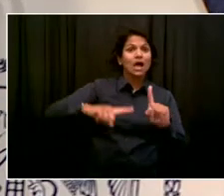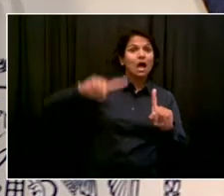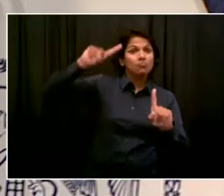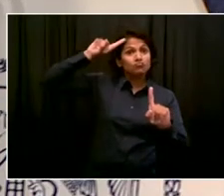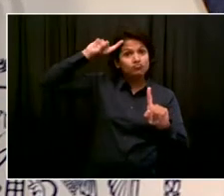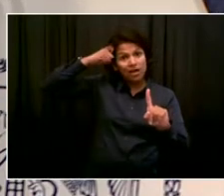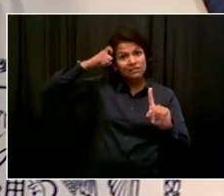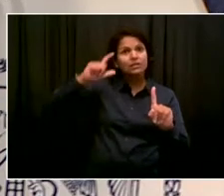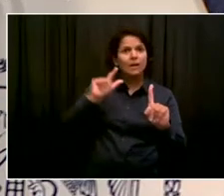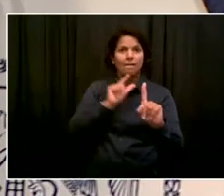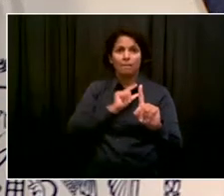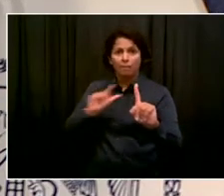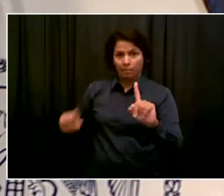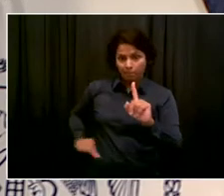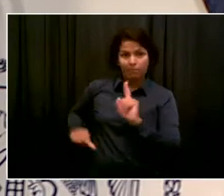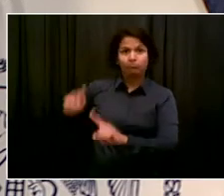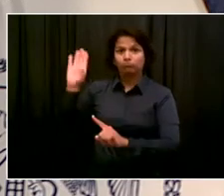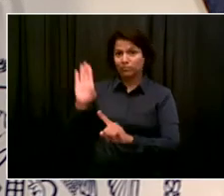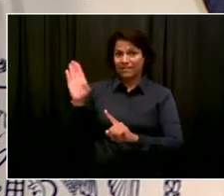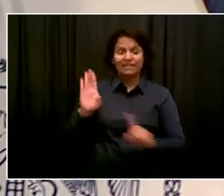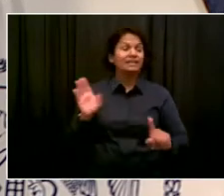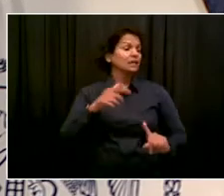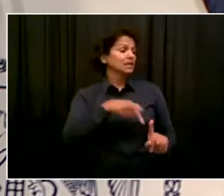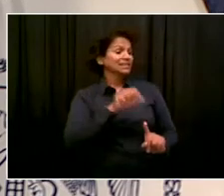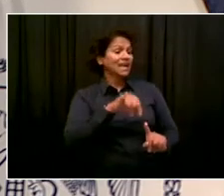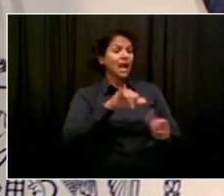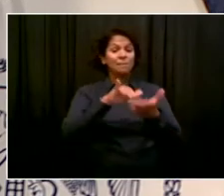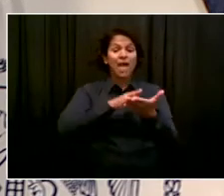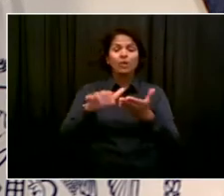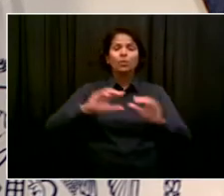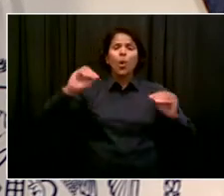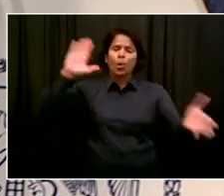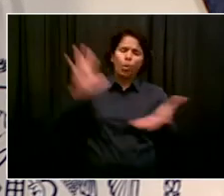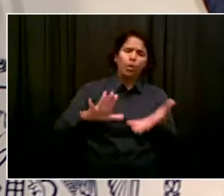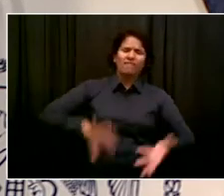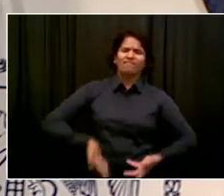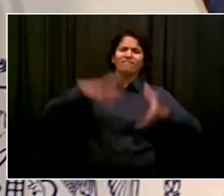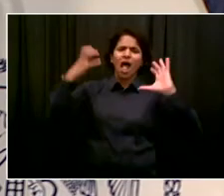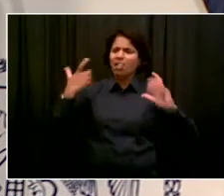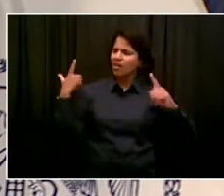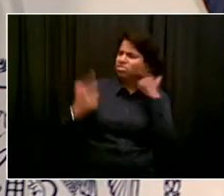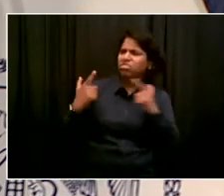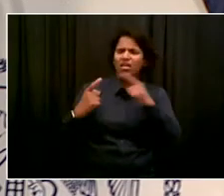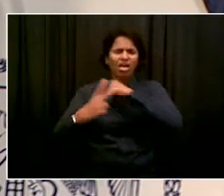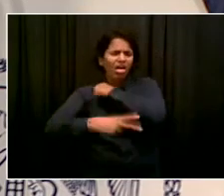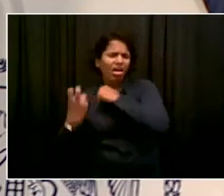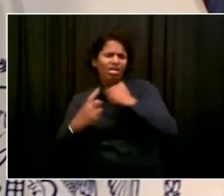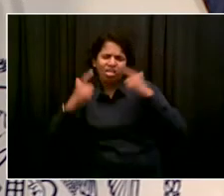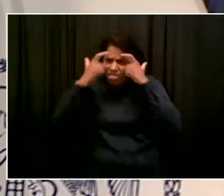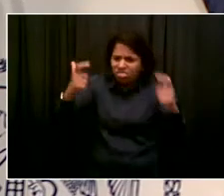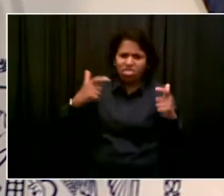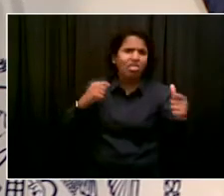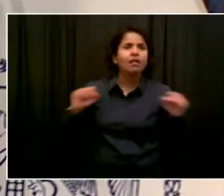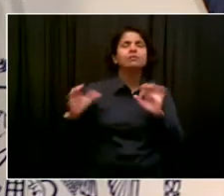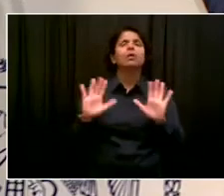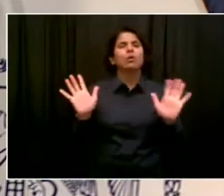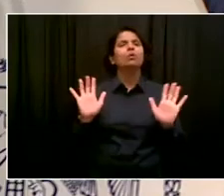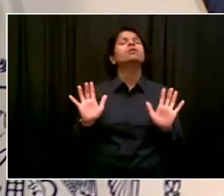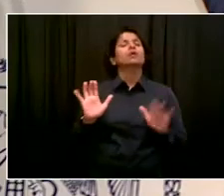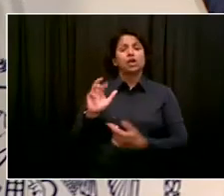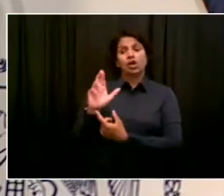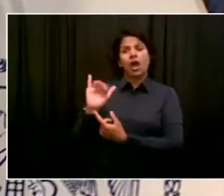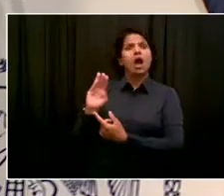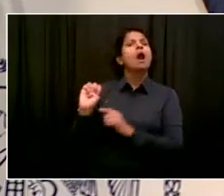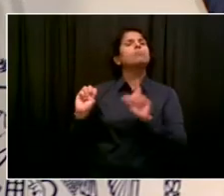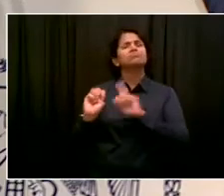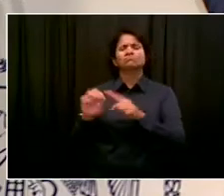the fact is, we, every single day, are watching the facts and making adjustments. NYPD